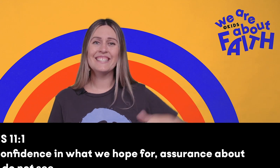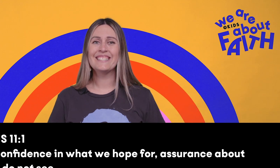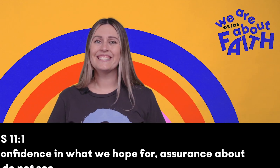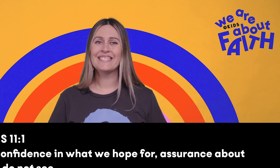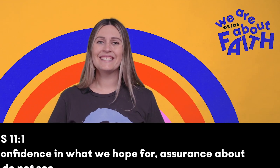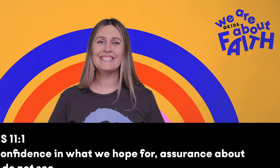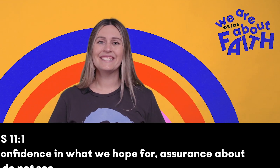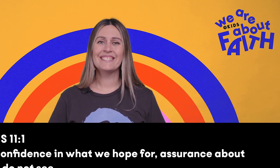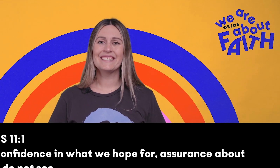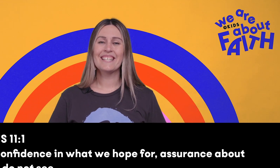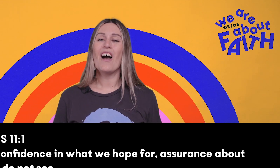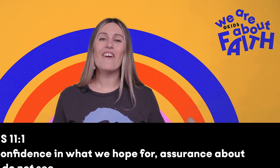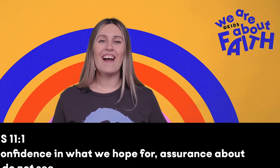it.